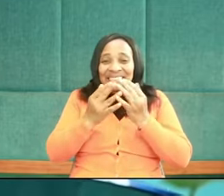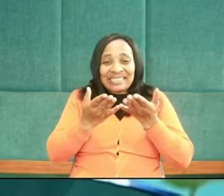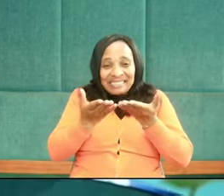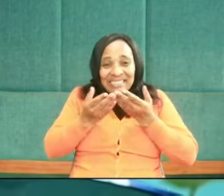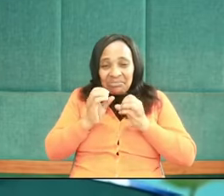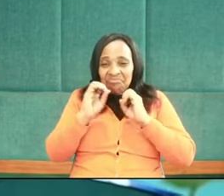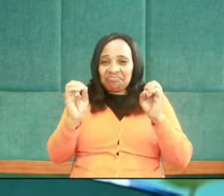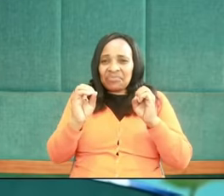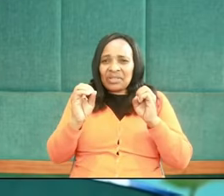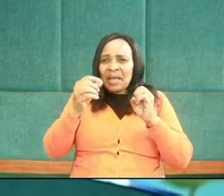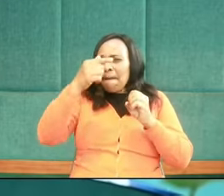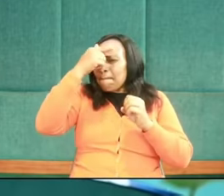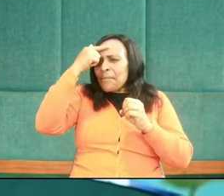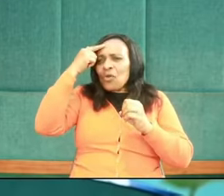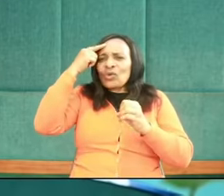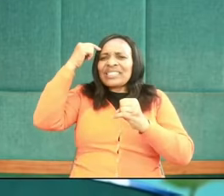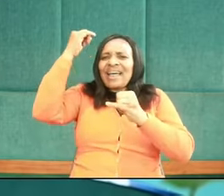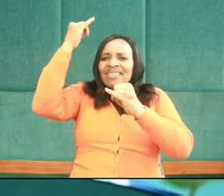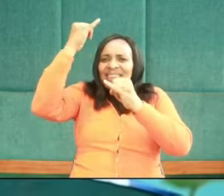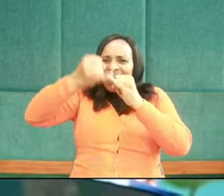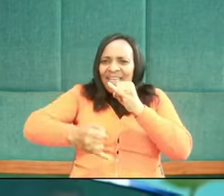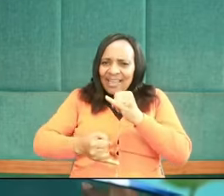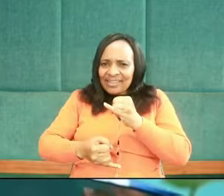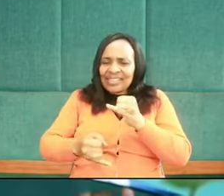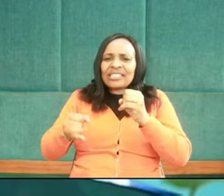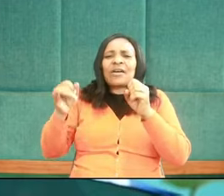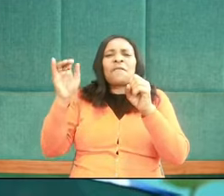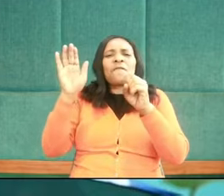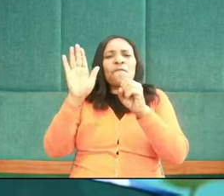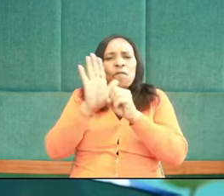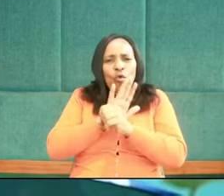your hands are full of blood.